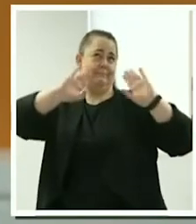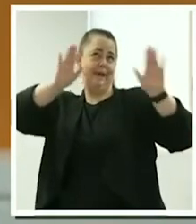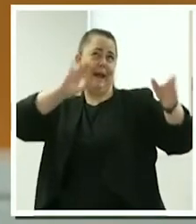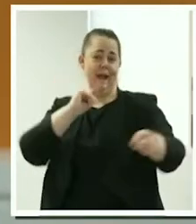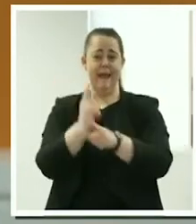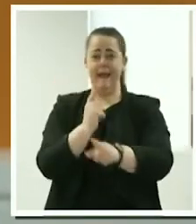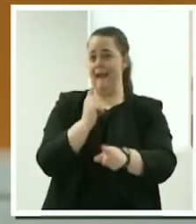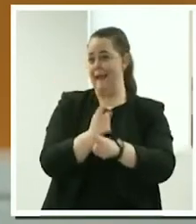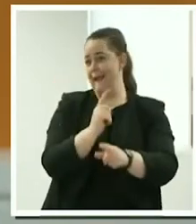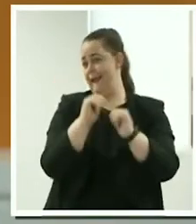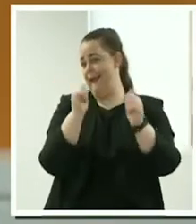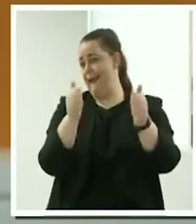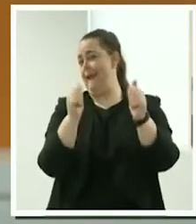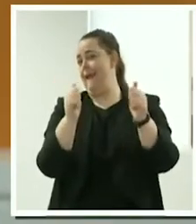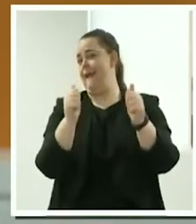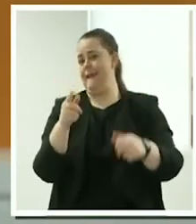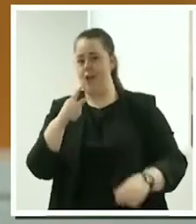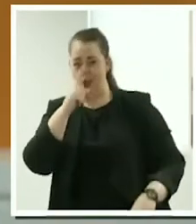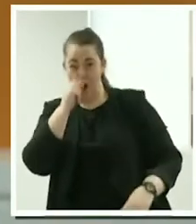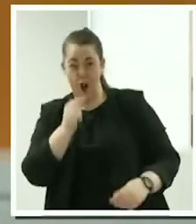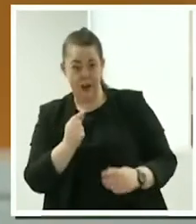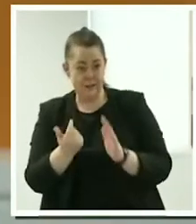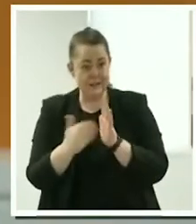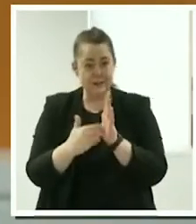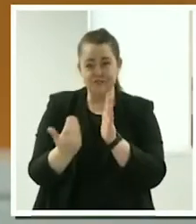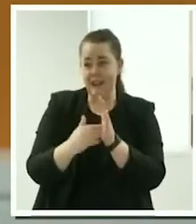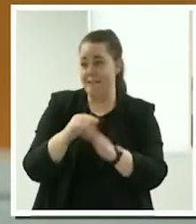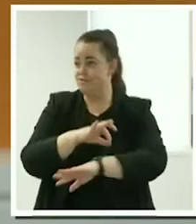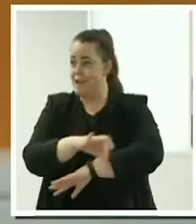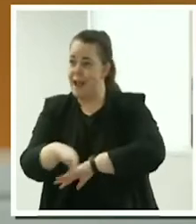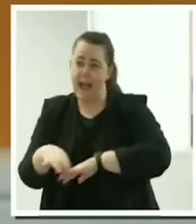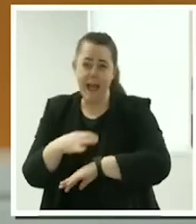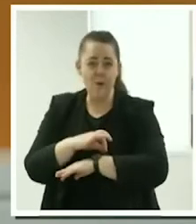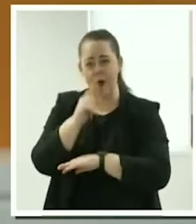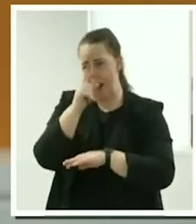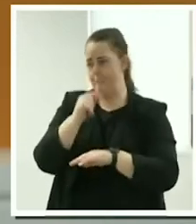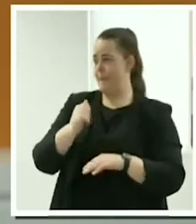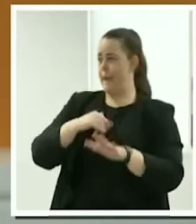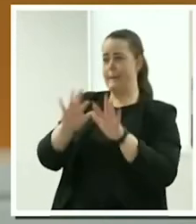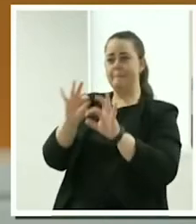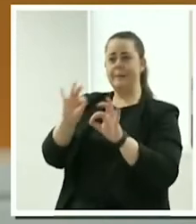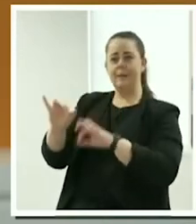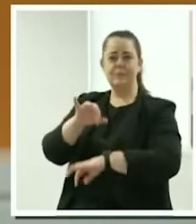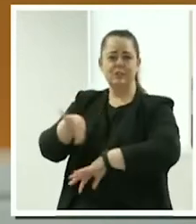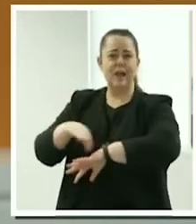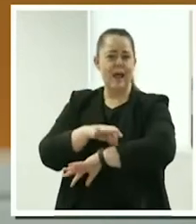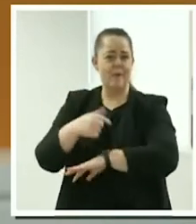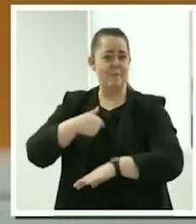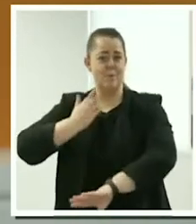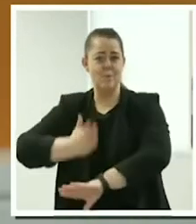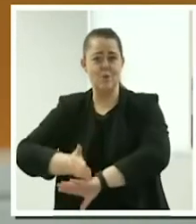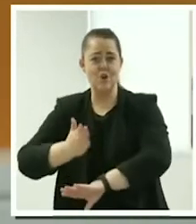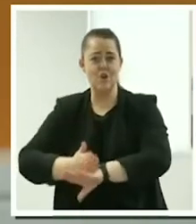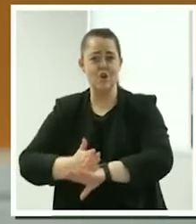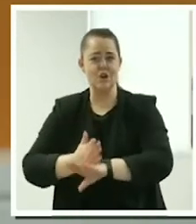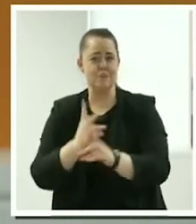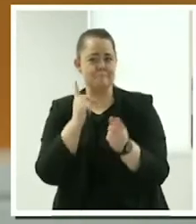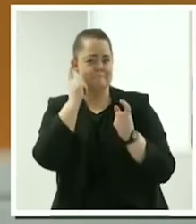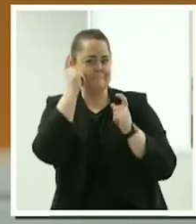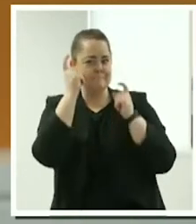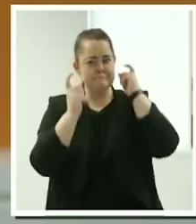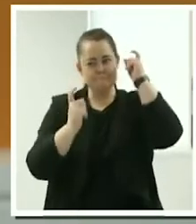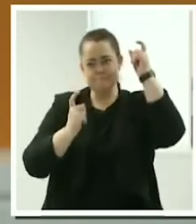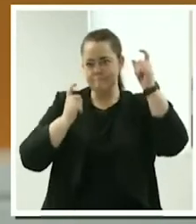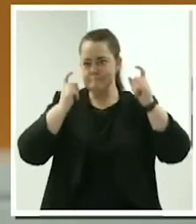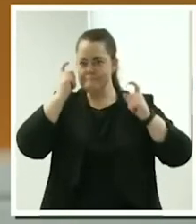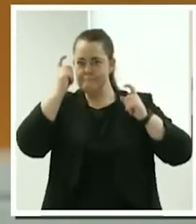the hours that she could get to suit her lifestyle. And so curiosity crept in, and